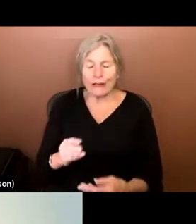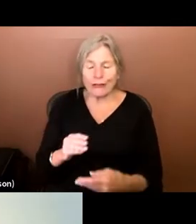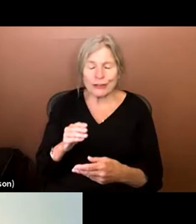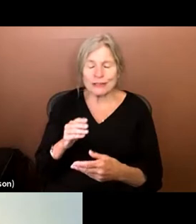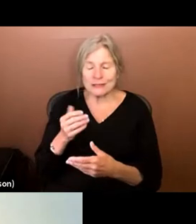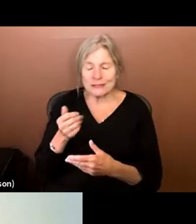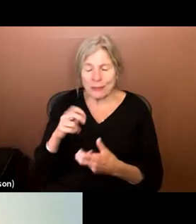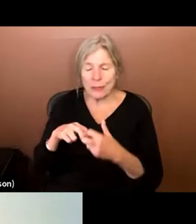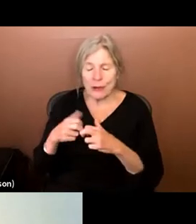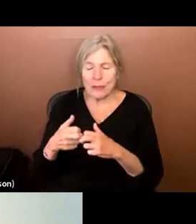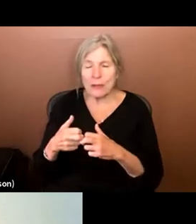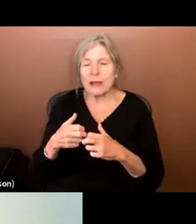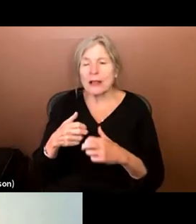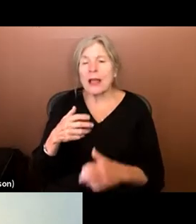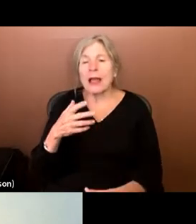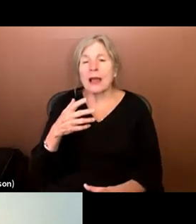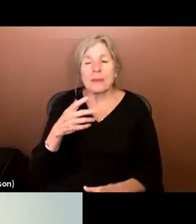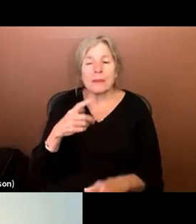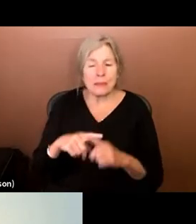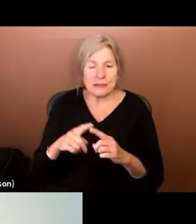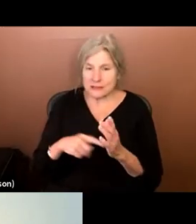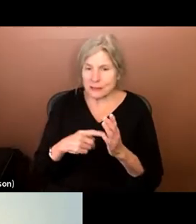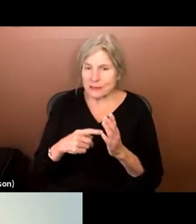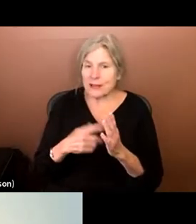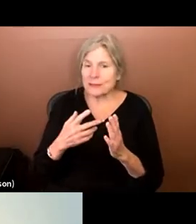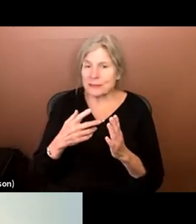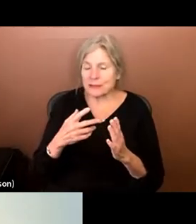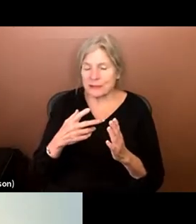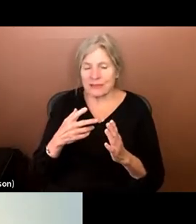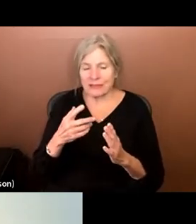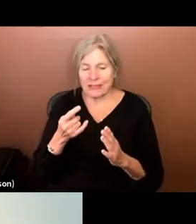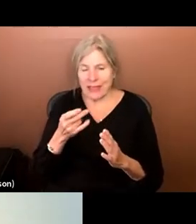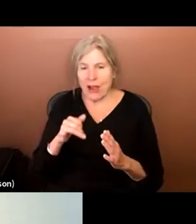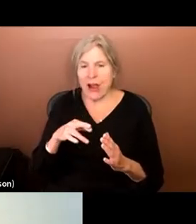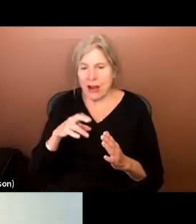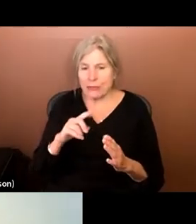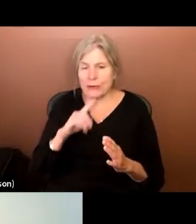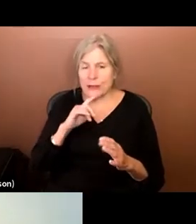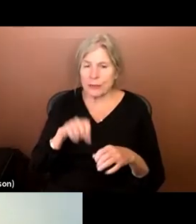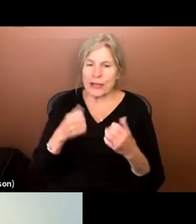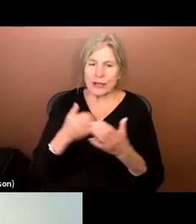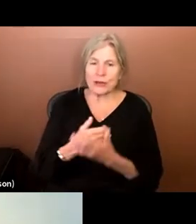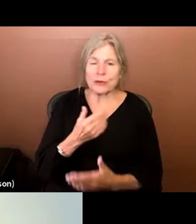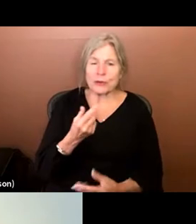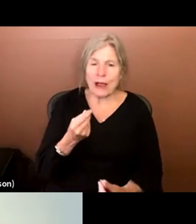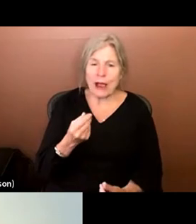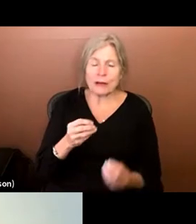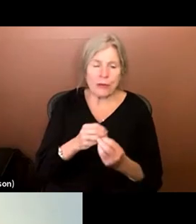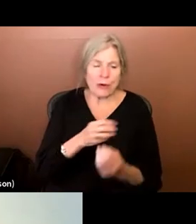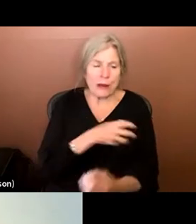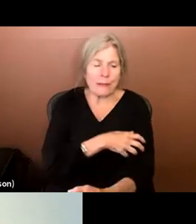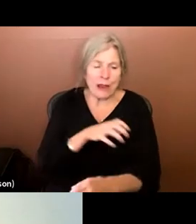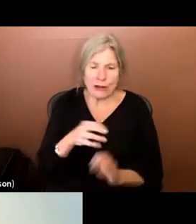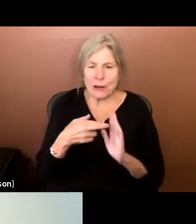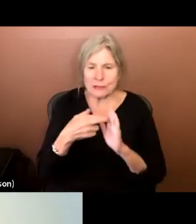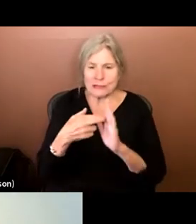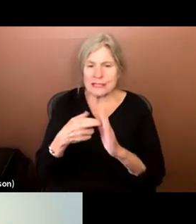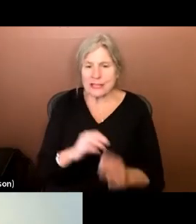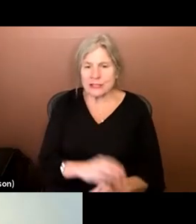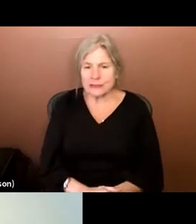cases, I think breaking important ground and resulting in what is ultimately, I think, a more empowering representation.